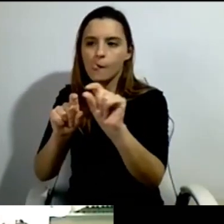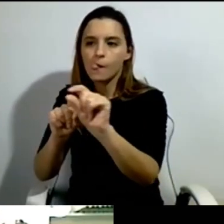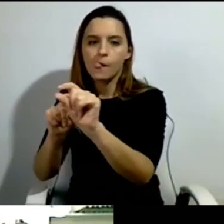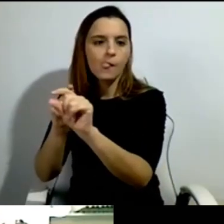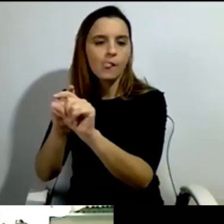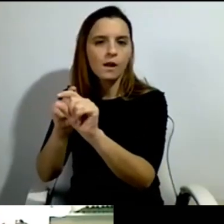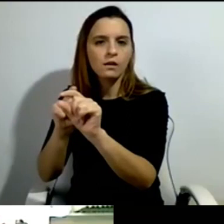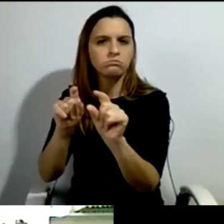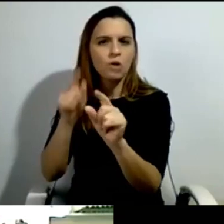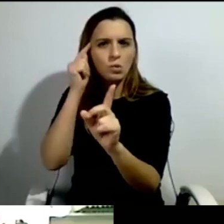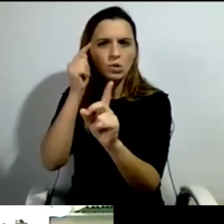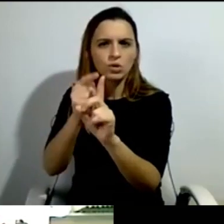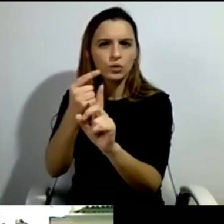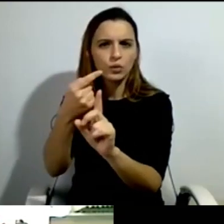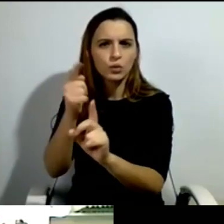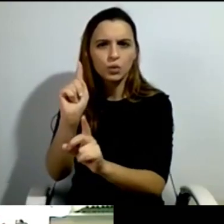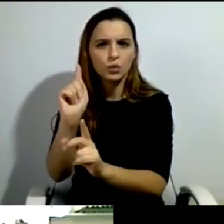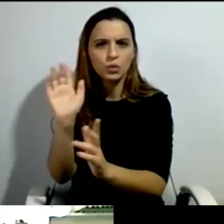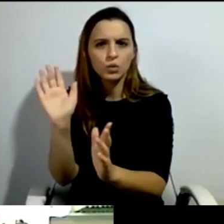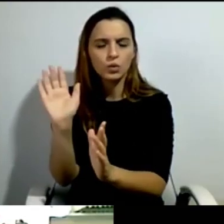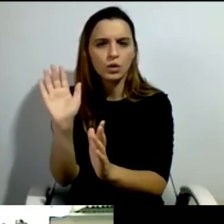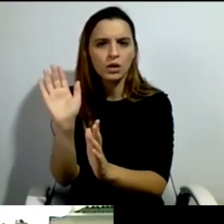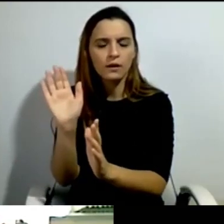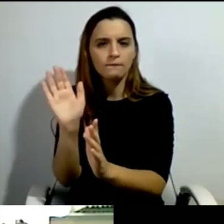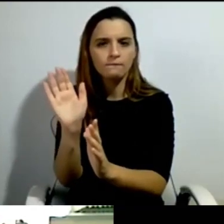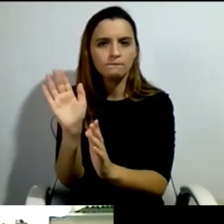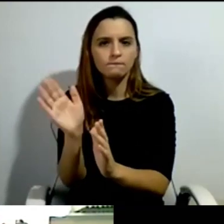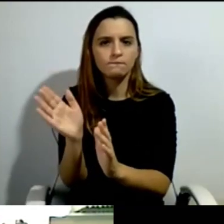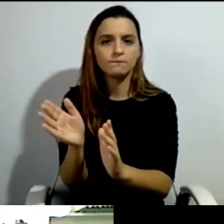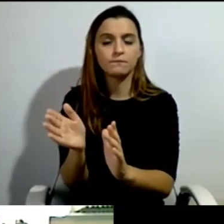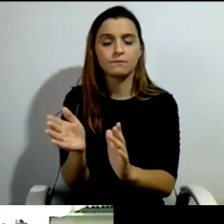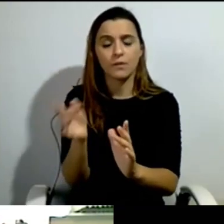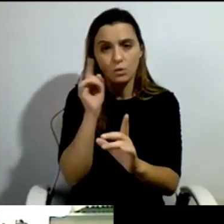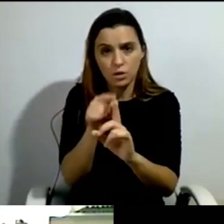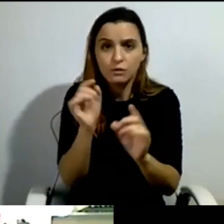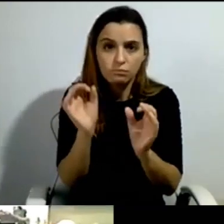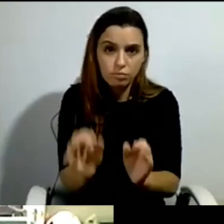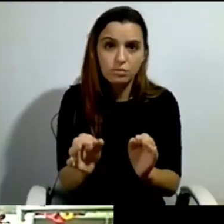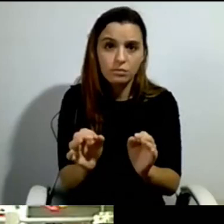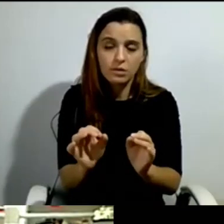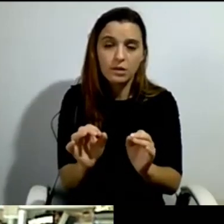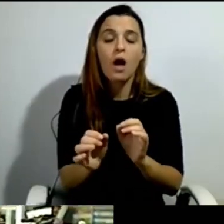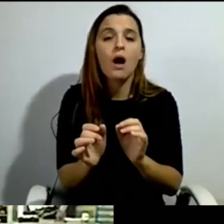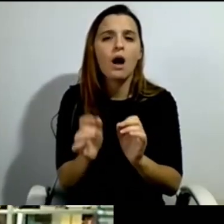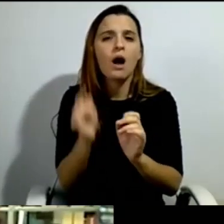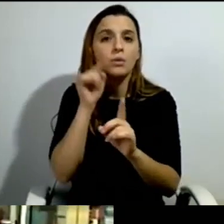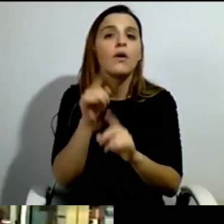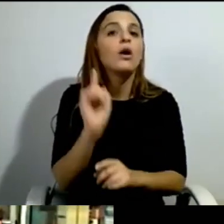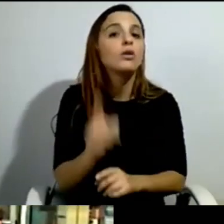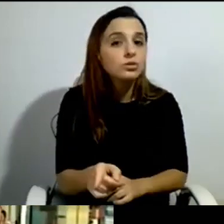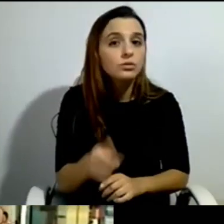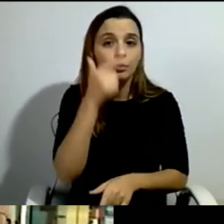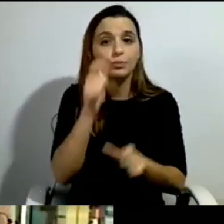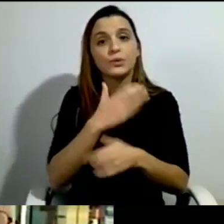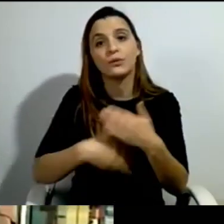that is intended, namely to make the life better for people with disabilities. So direct payments,